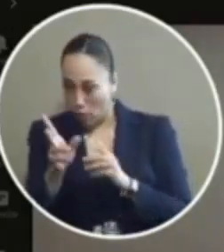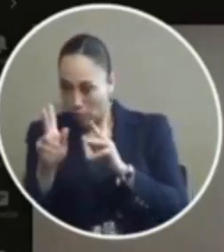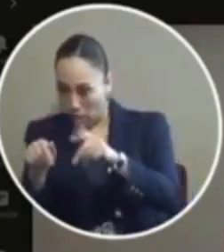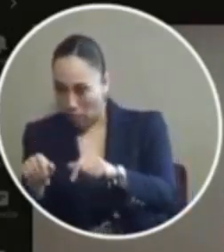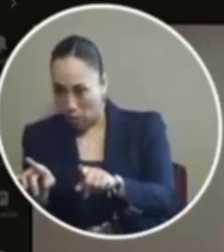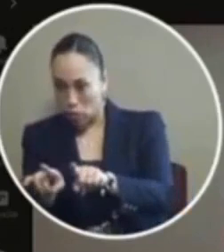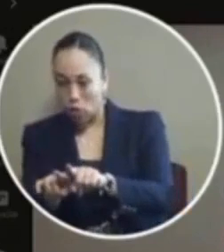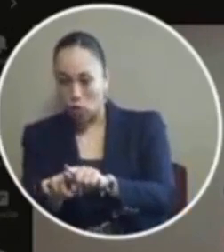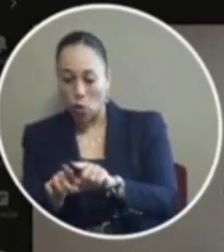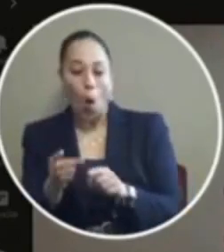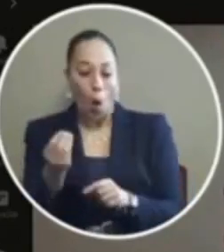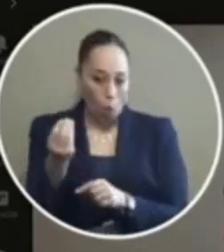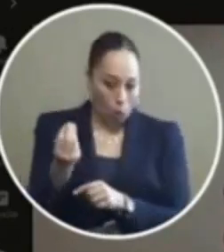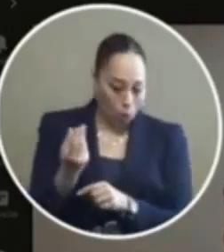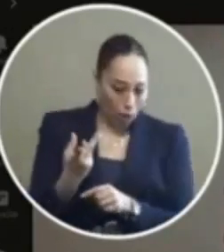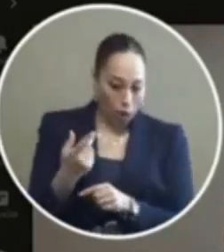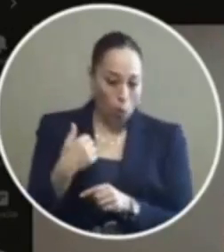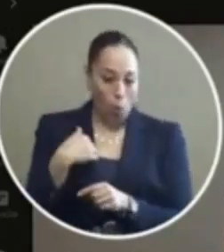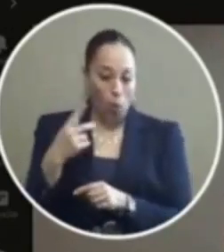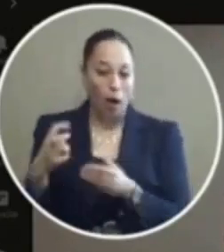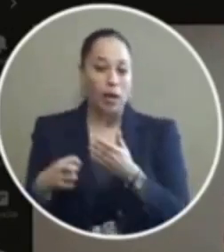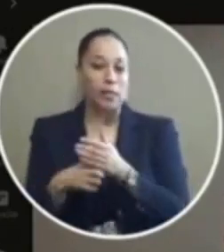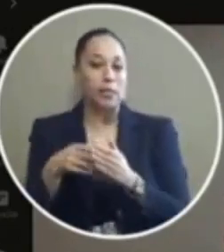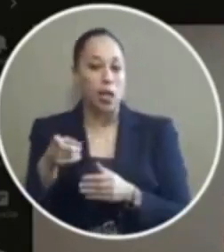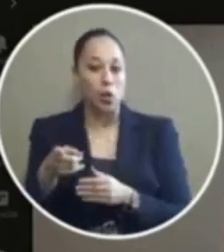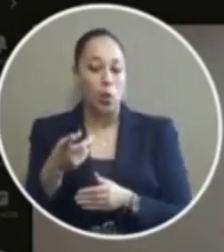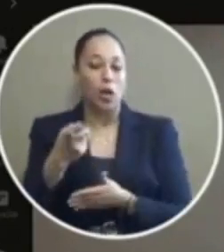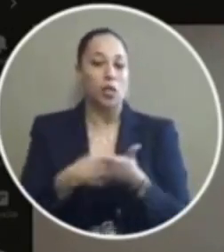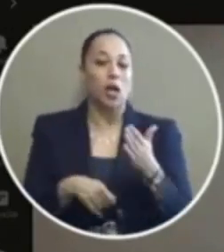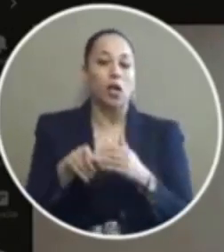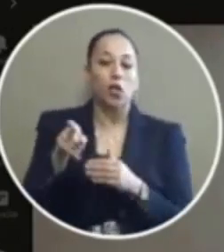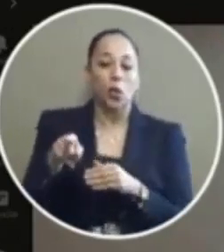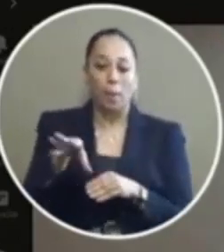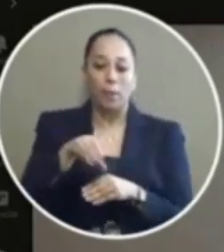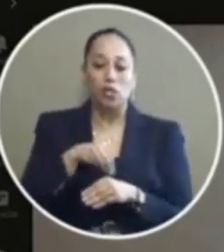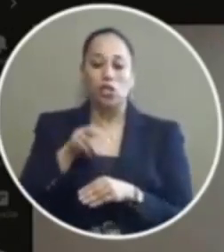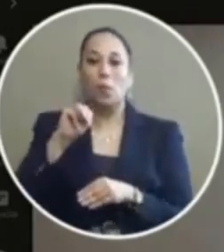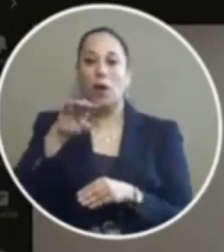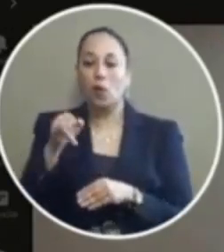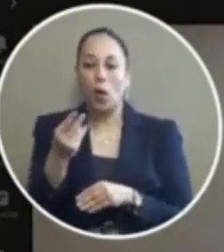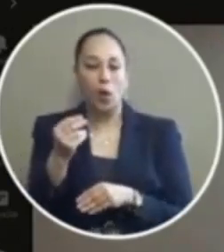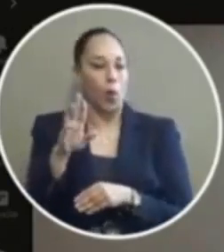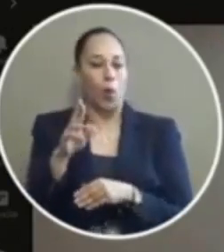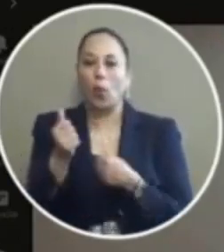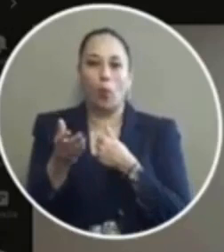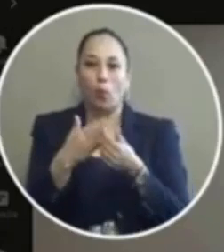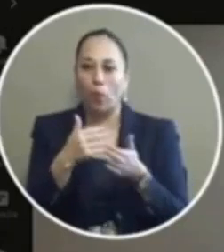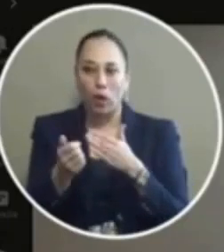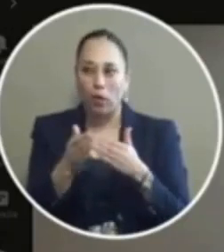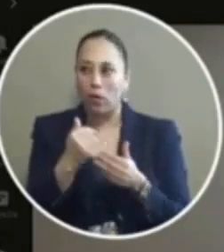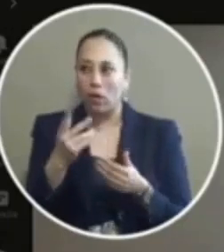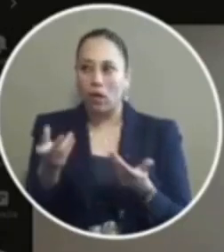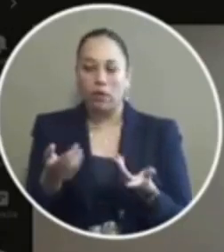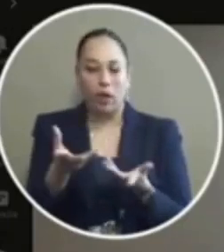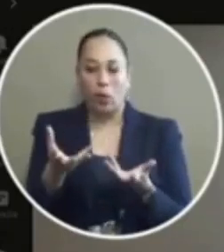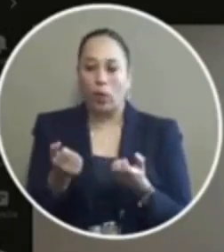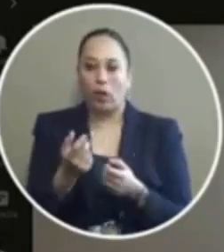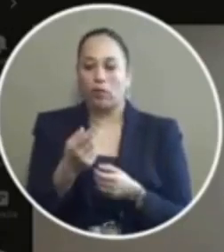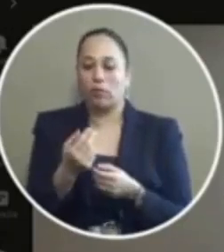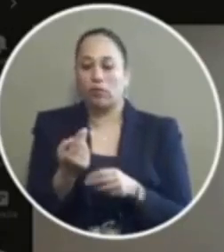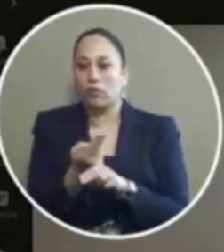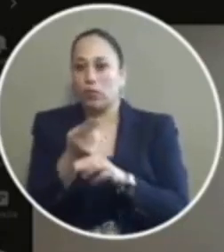we we are some we are citing you we're charging you with possession of marijuana or whatever else they may choose to use it for